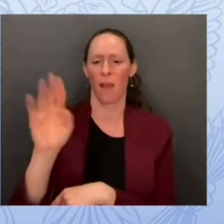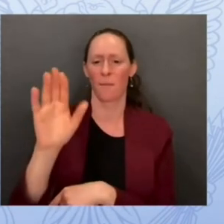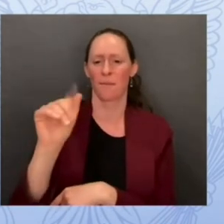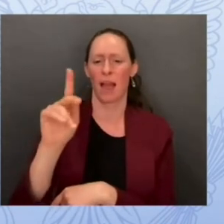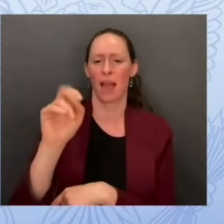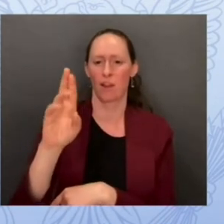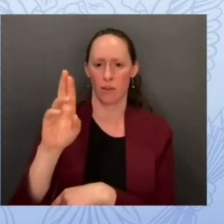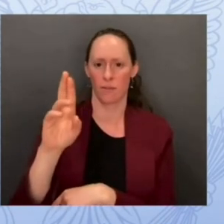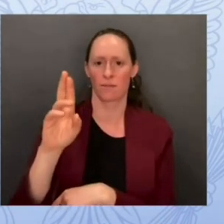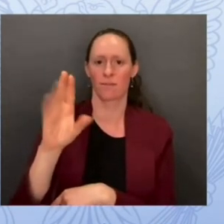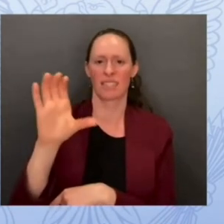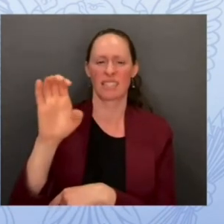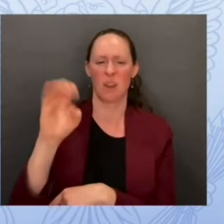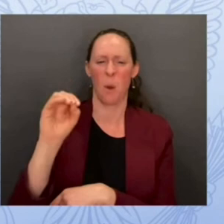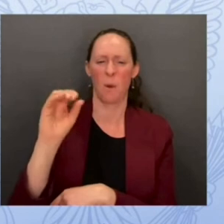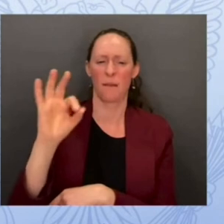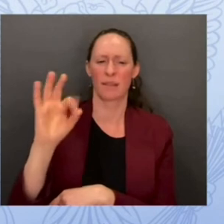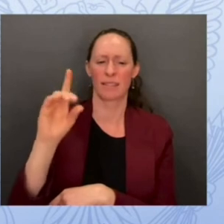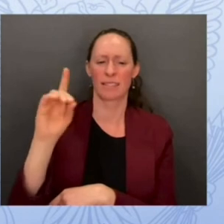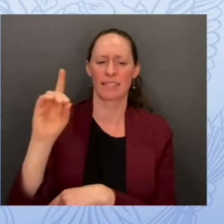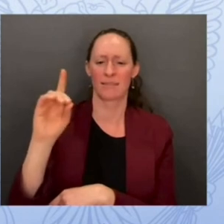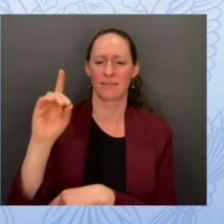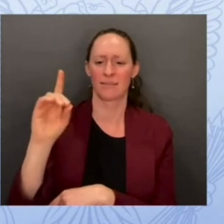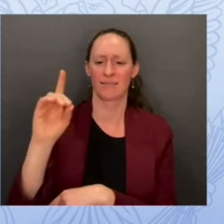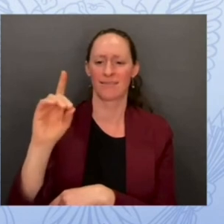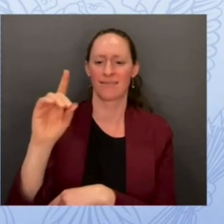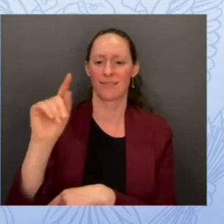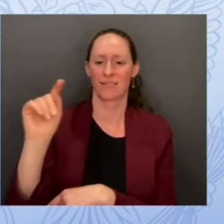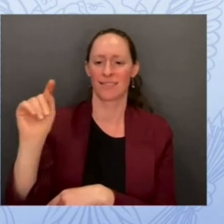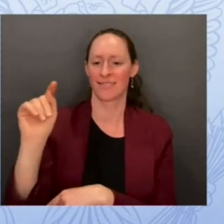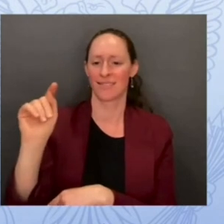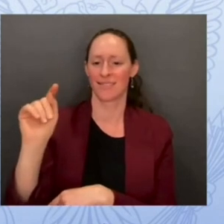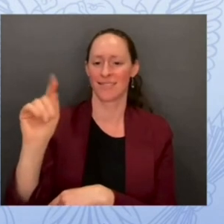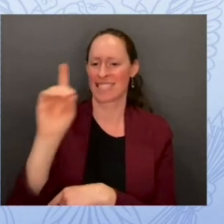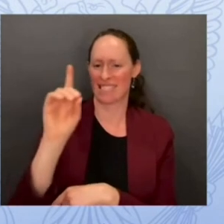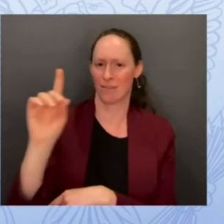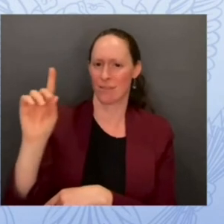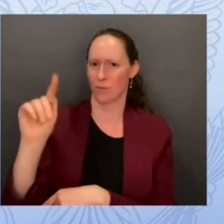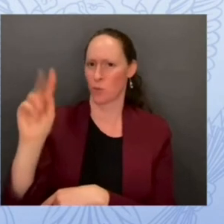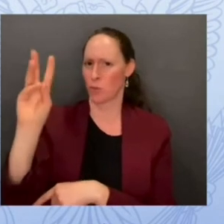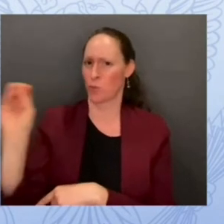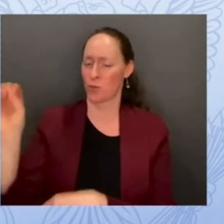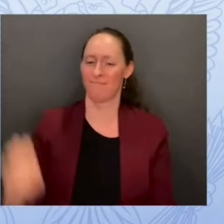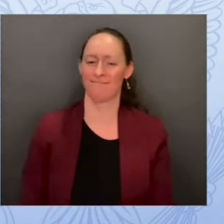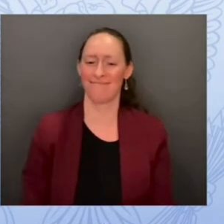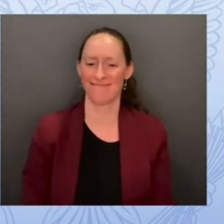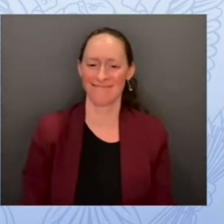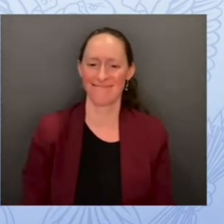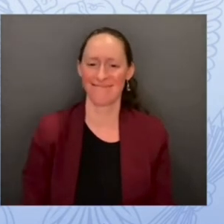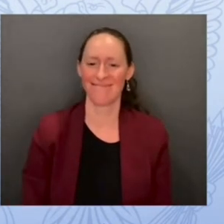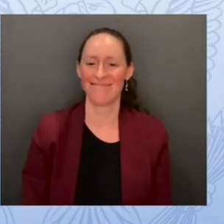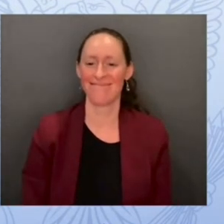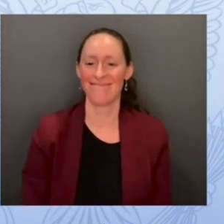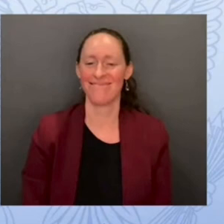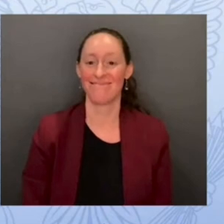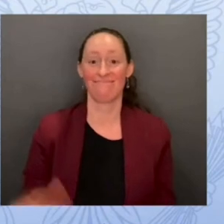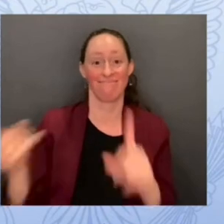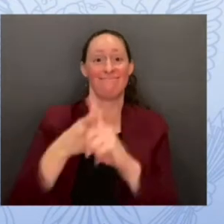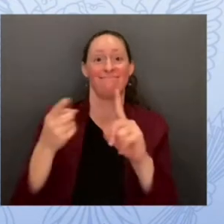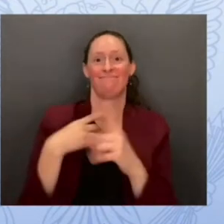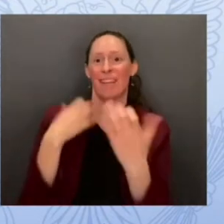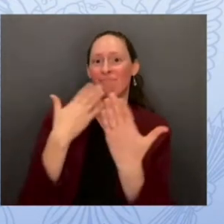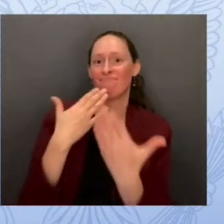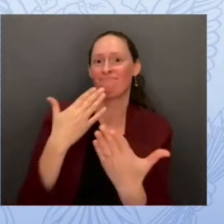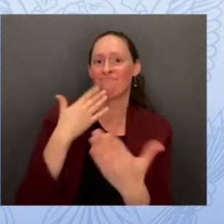the first lady for her incredible passion and energy and care for this very important topic and for all the leaders that are in this room